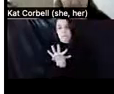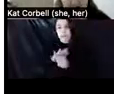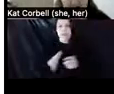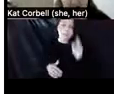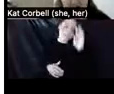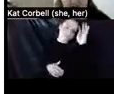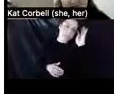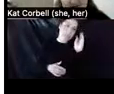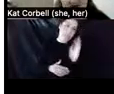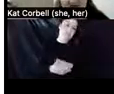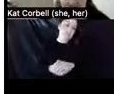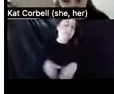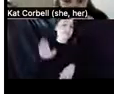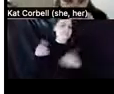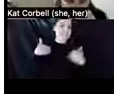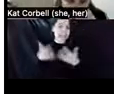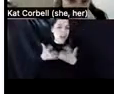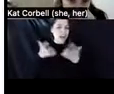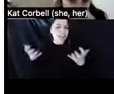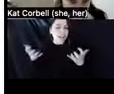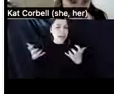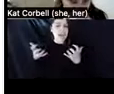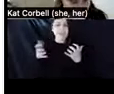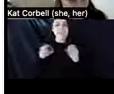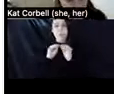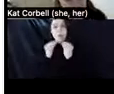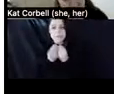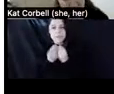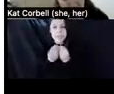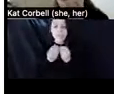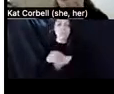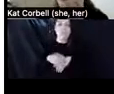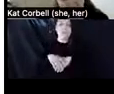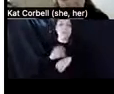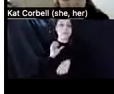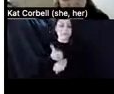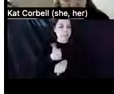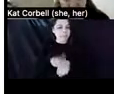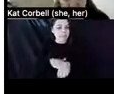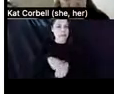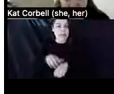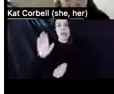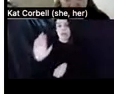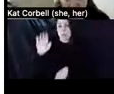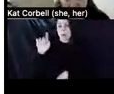Um, and so they had a lot of tenant organizations, um, based on like zip code really.